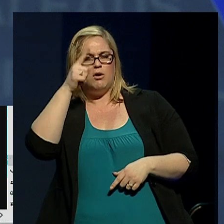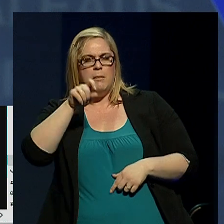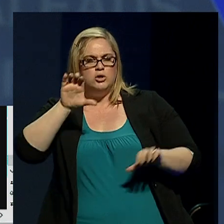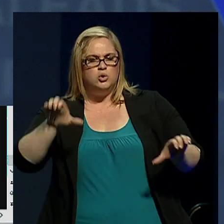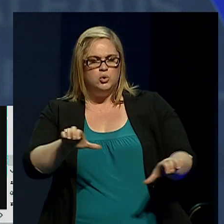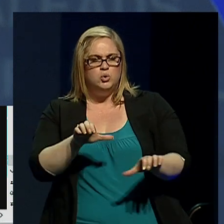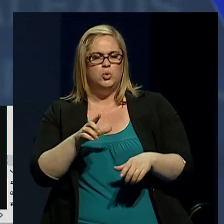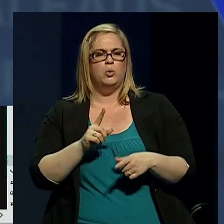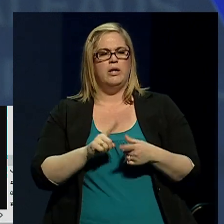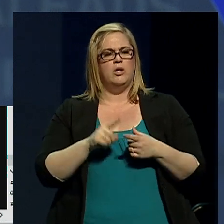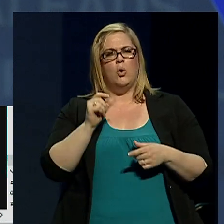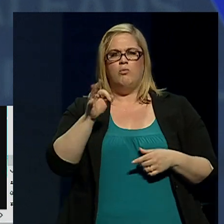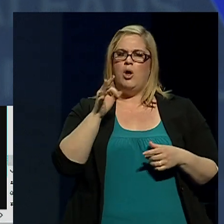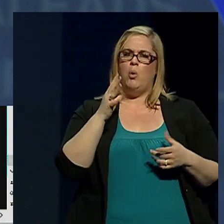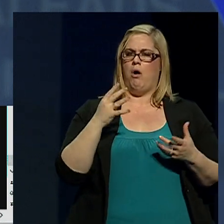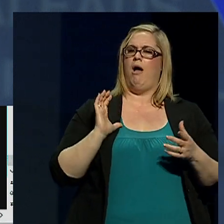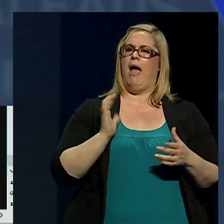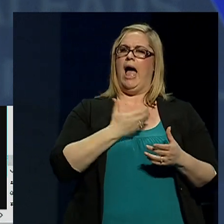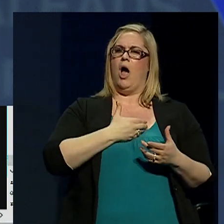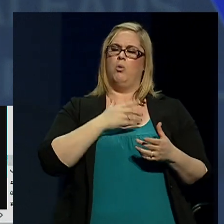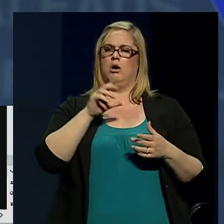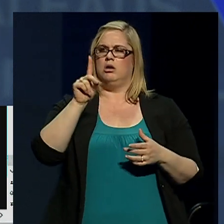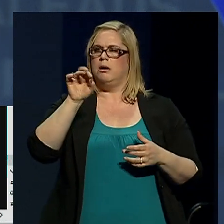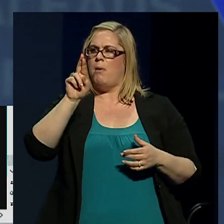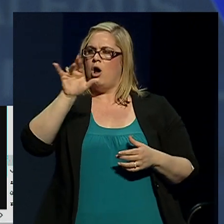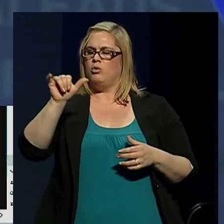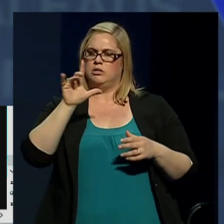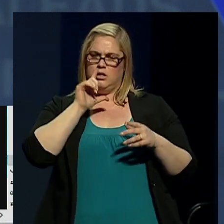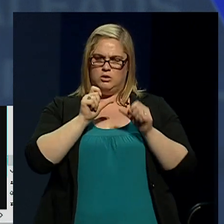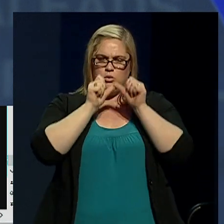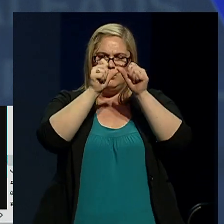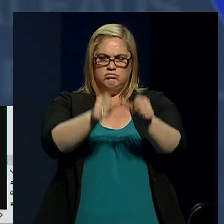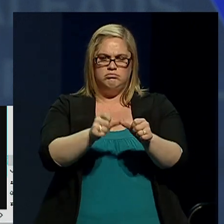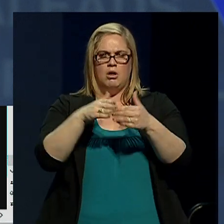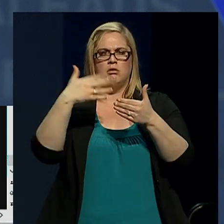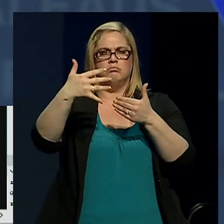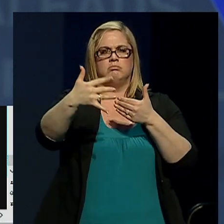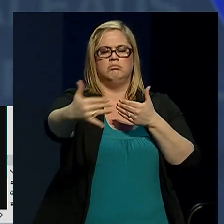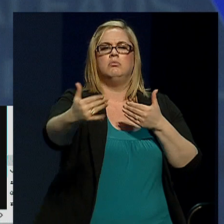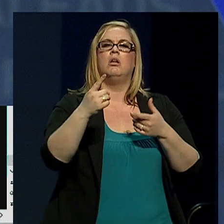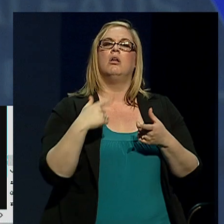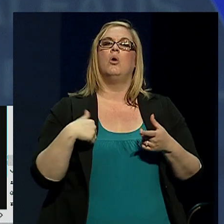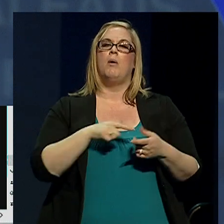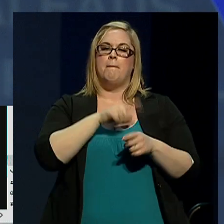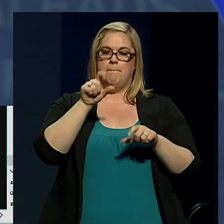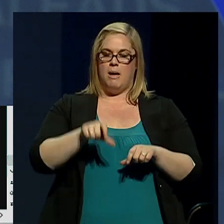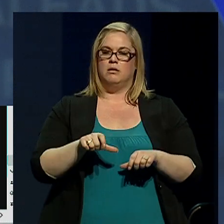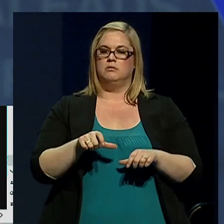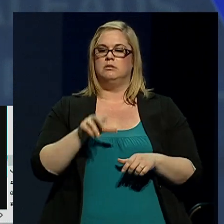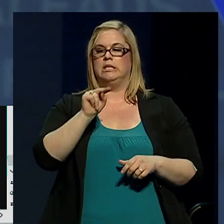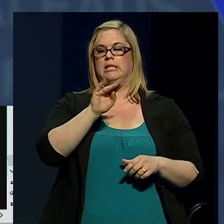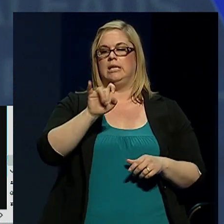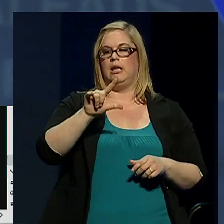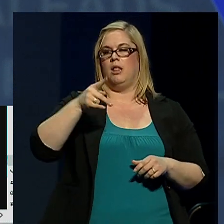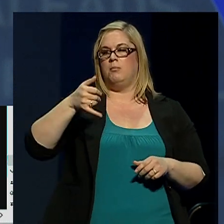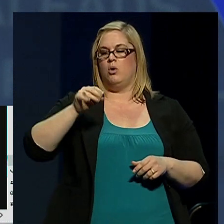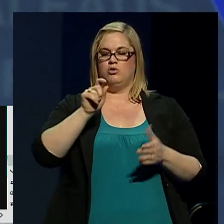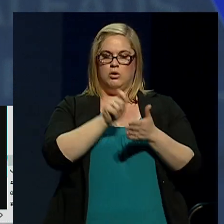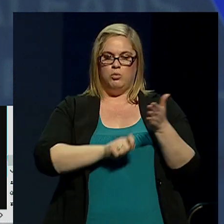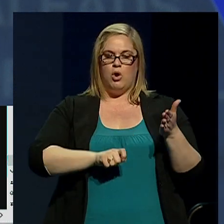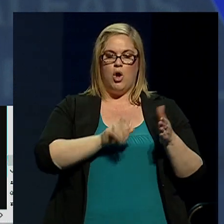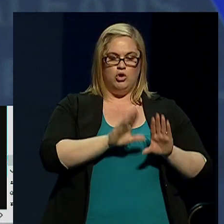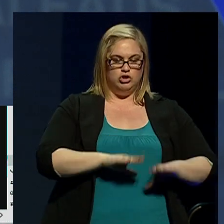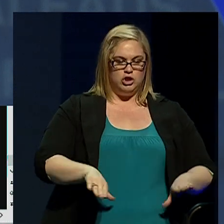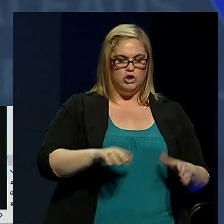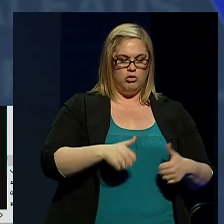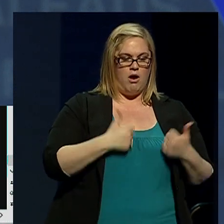experiment in democracy to survive into the next century and beyond. Neal Postman wrote, Children are a living